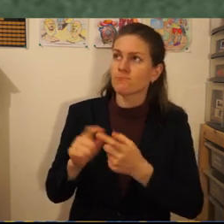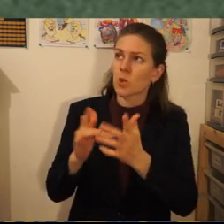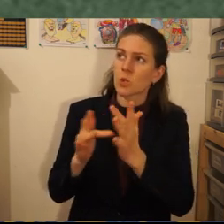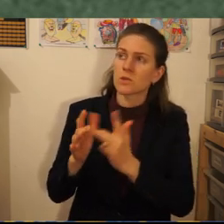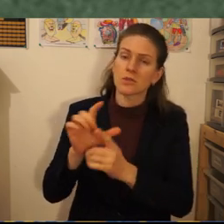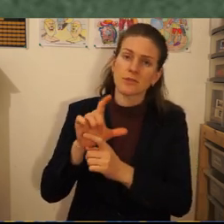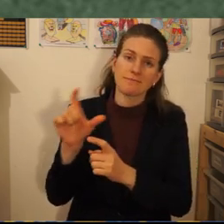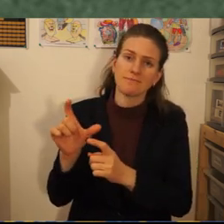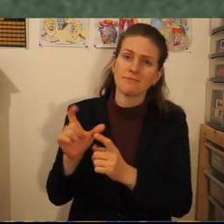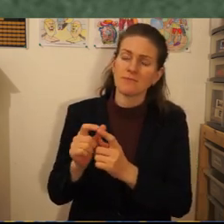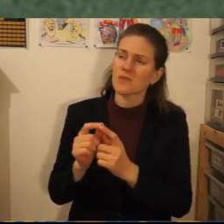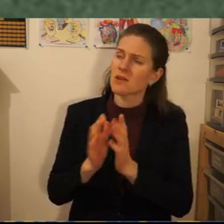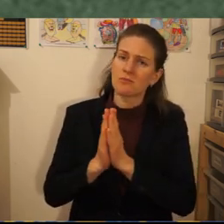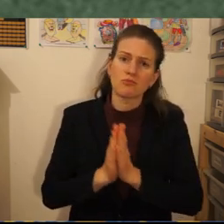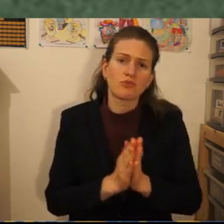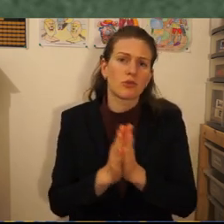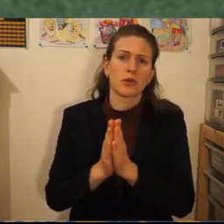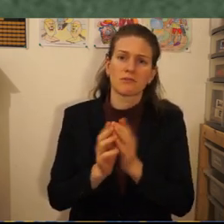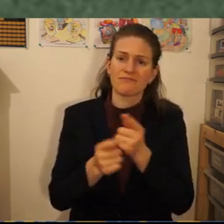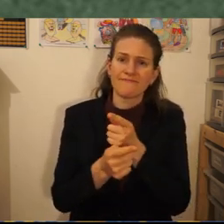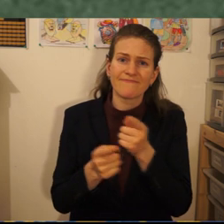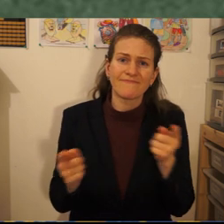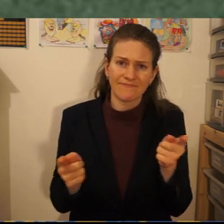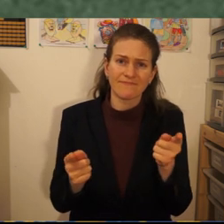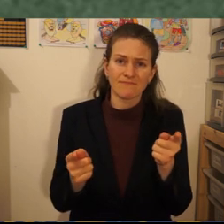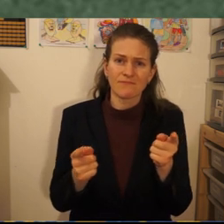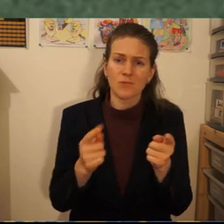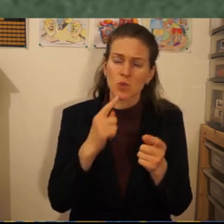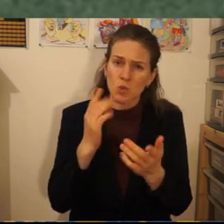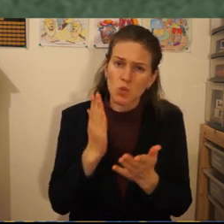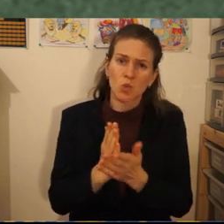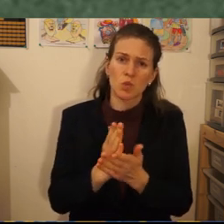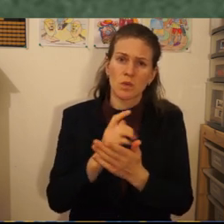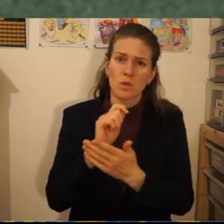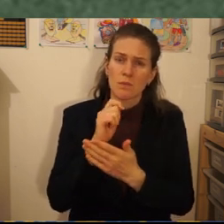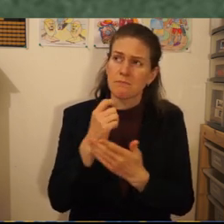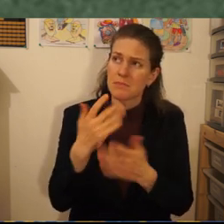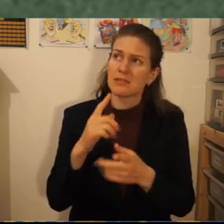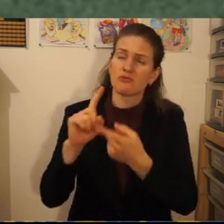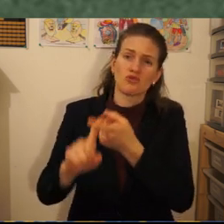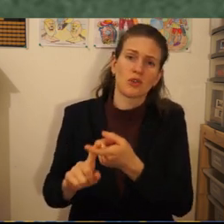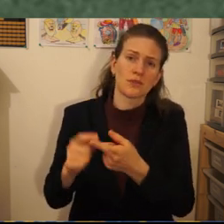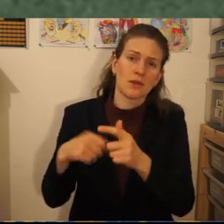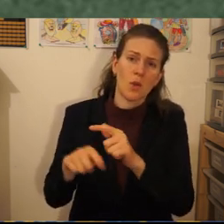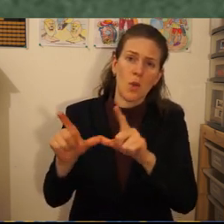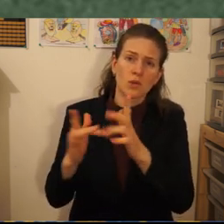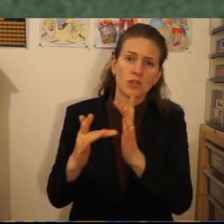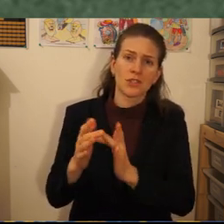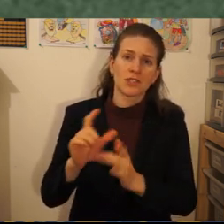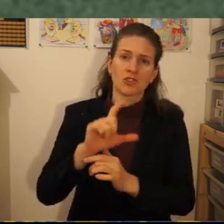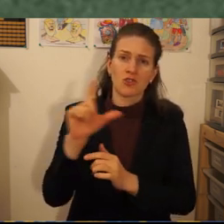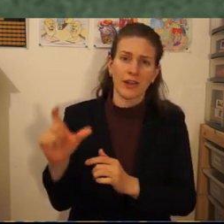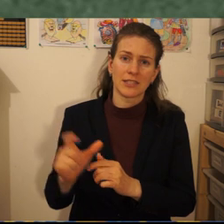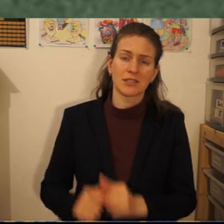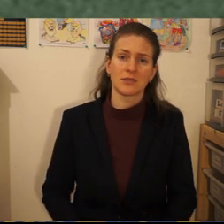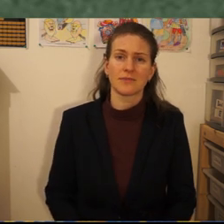boys and girls I pray that you truly have trusted in the Lord Jesus Christ